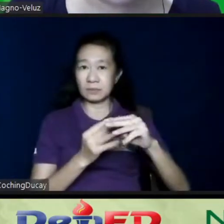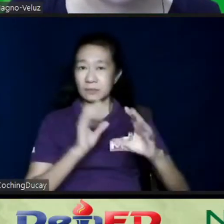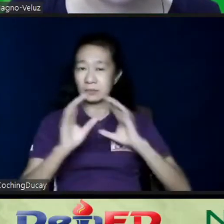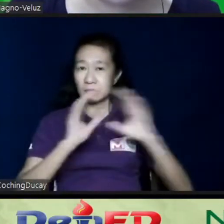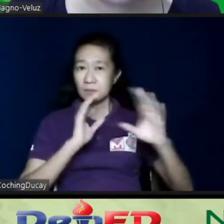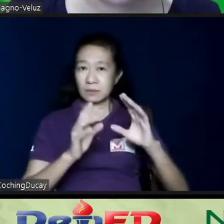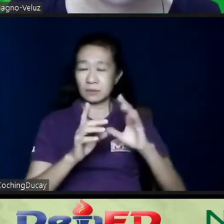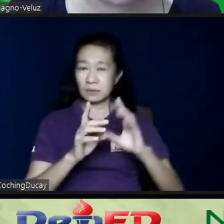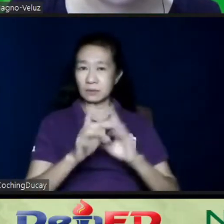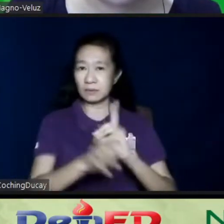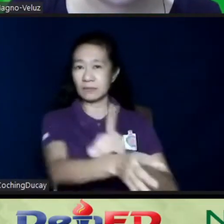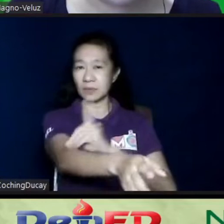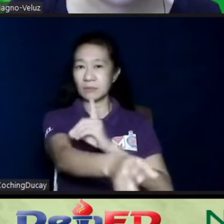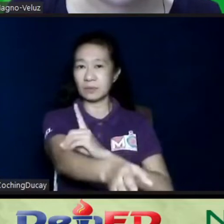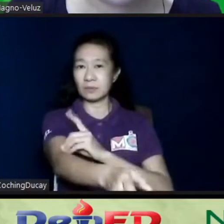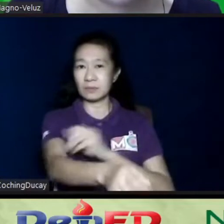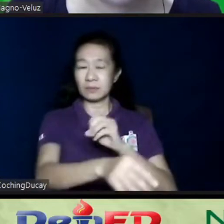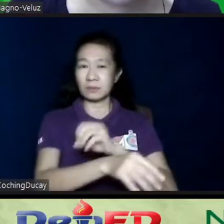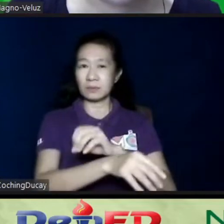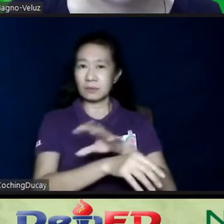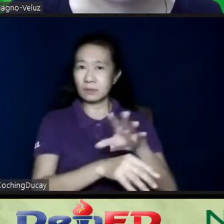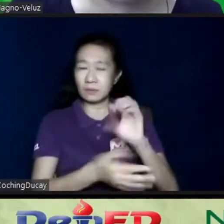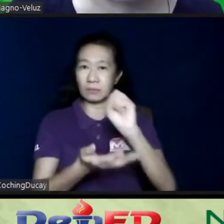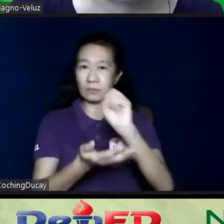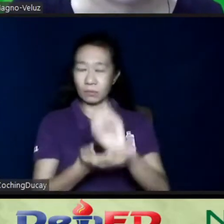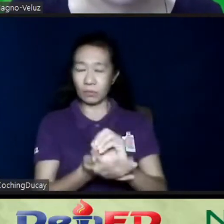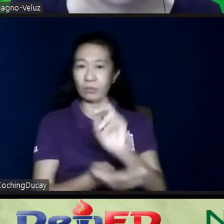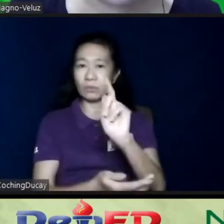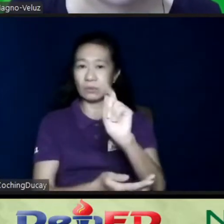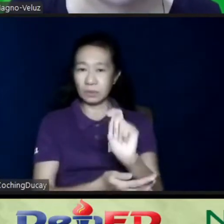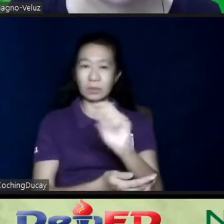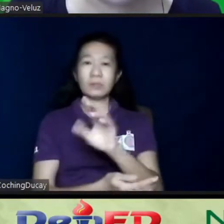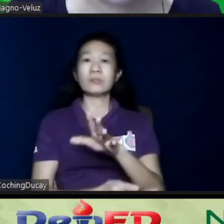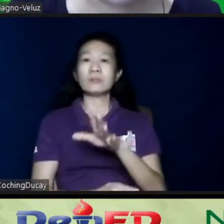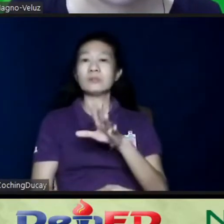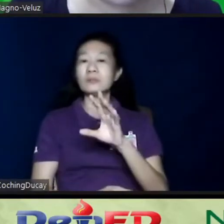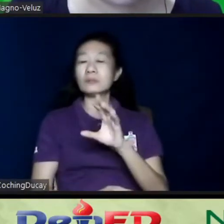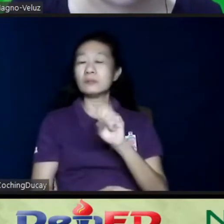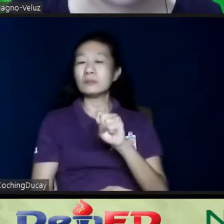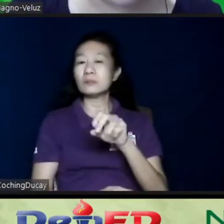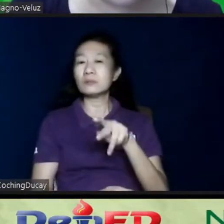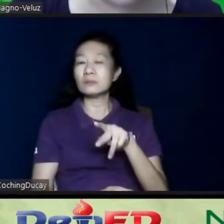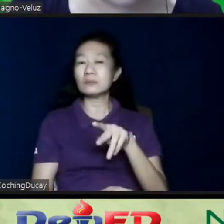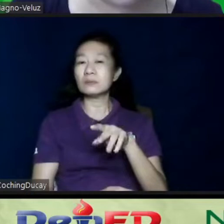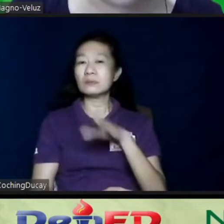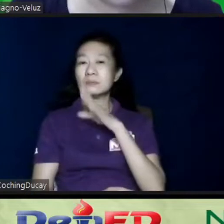distribution of comprehensive OT, PT, and speech written-home programs.